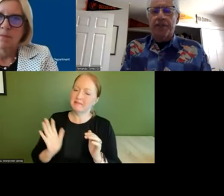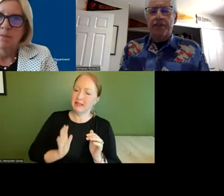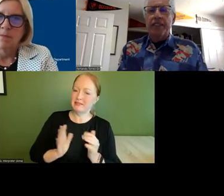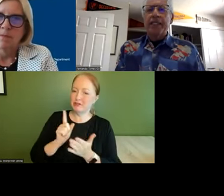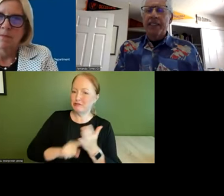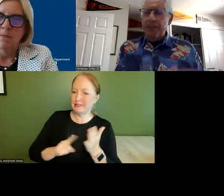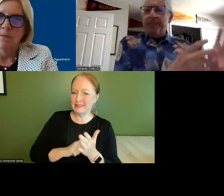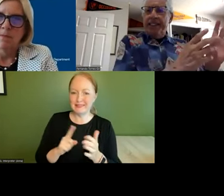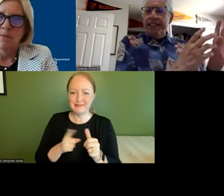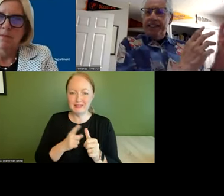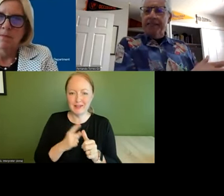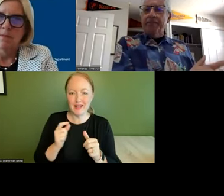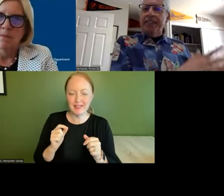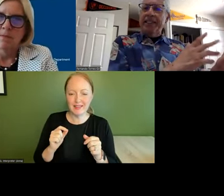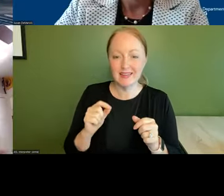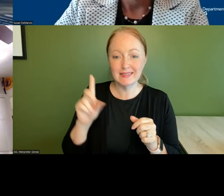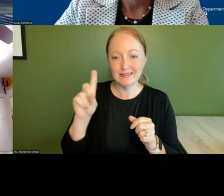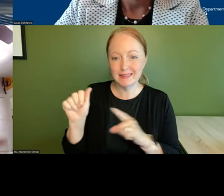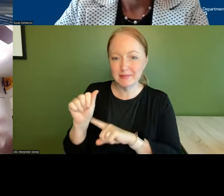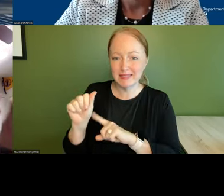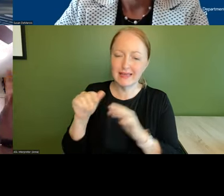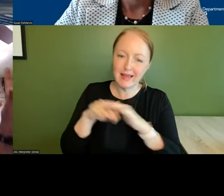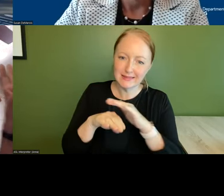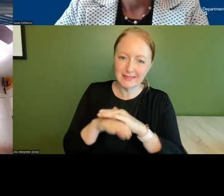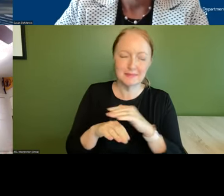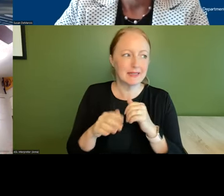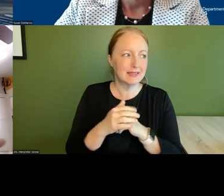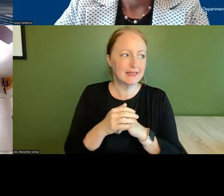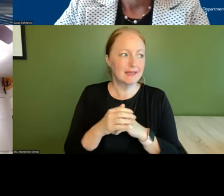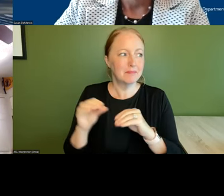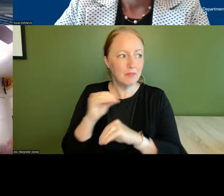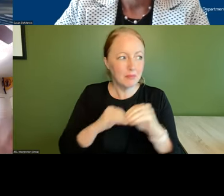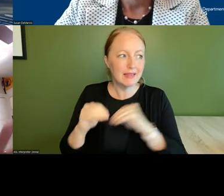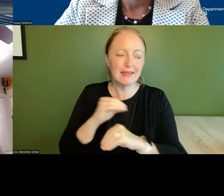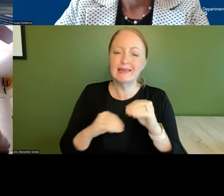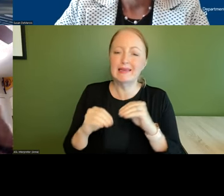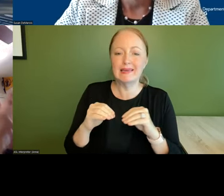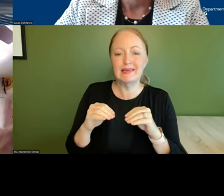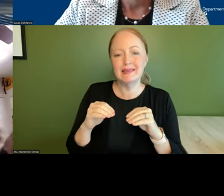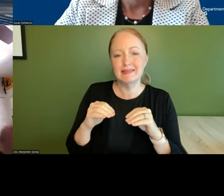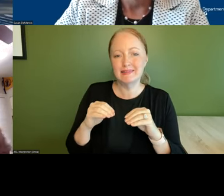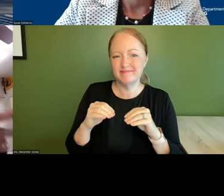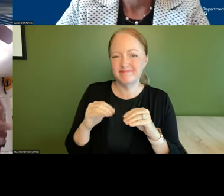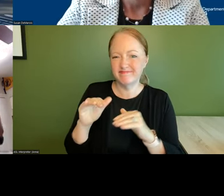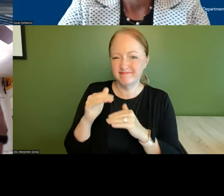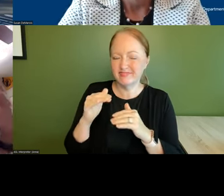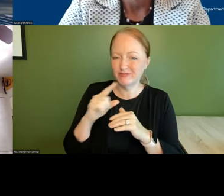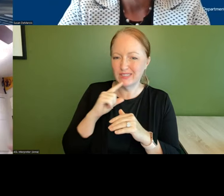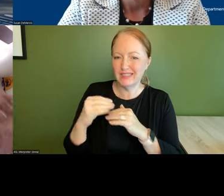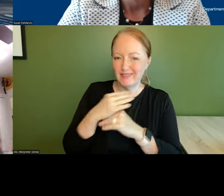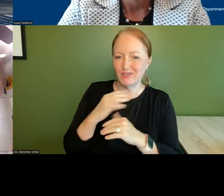earlier first you know disability accessibility mobility limitations you know really influence how one